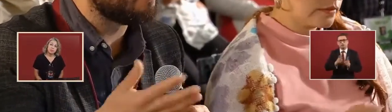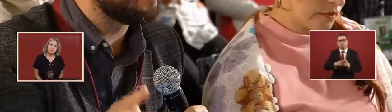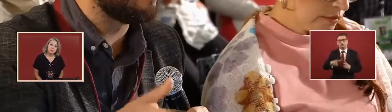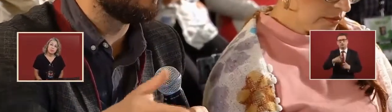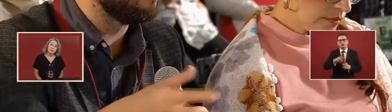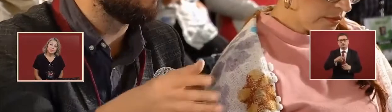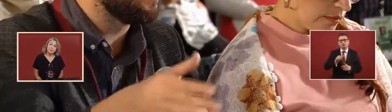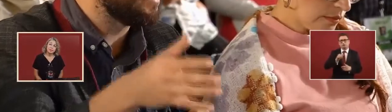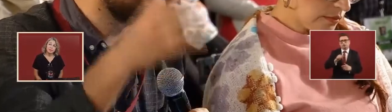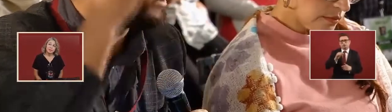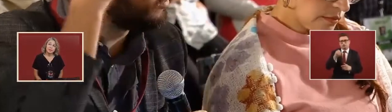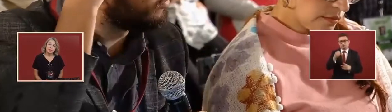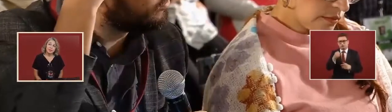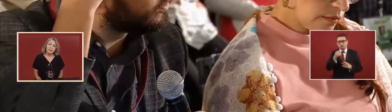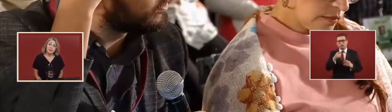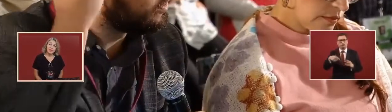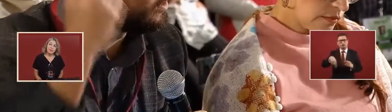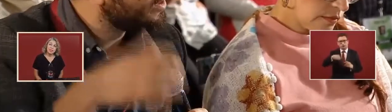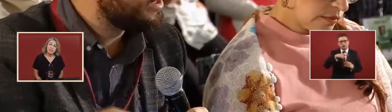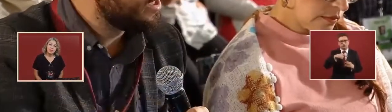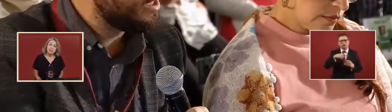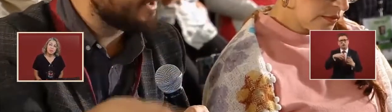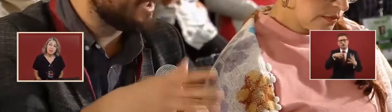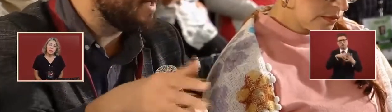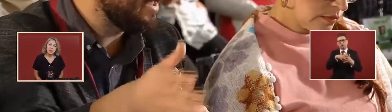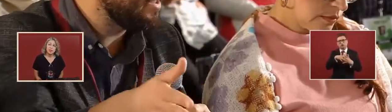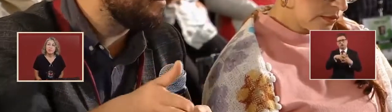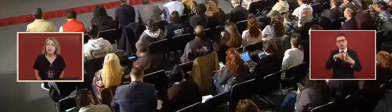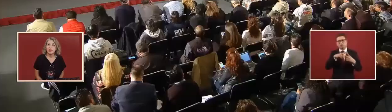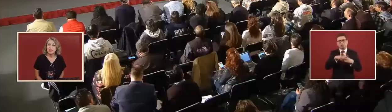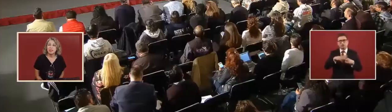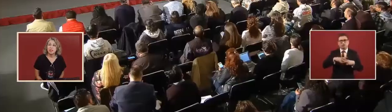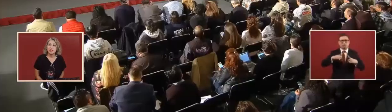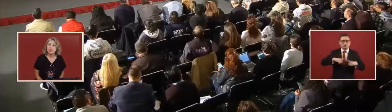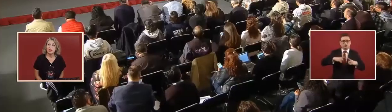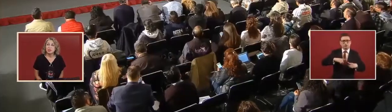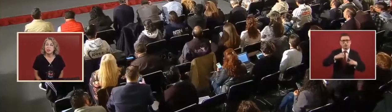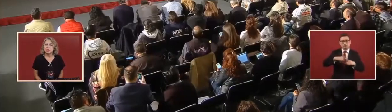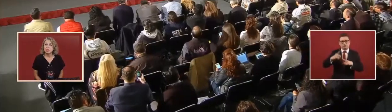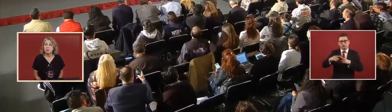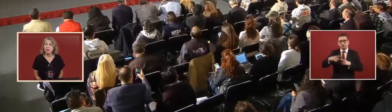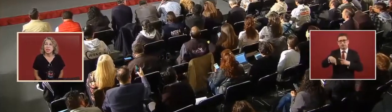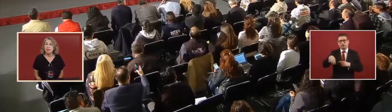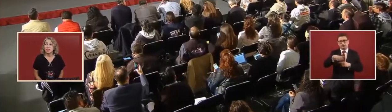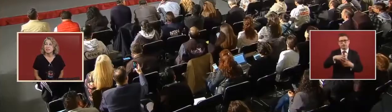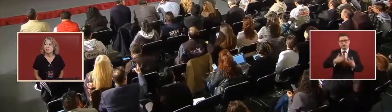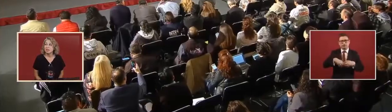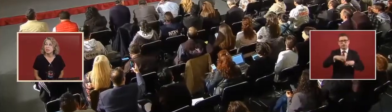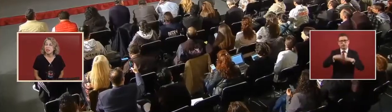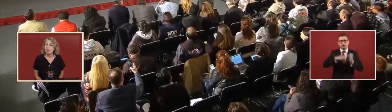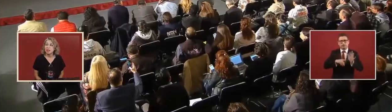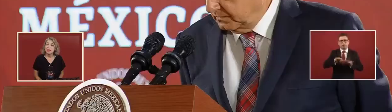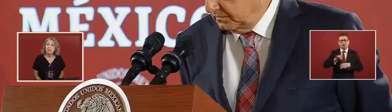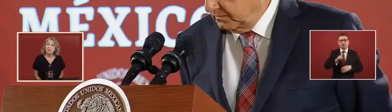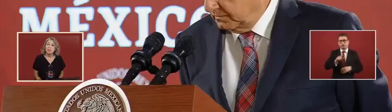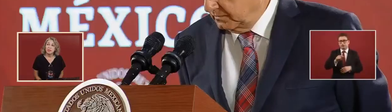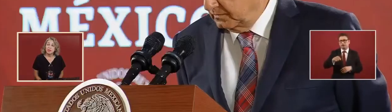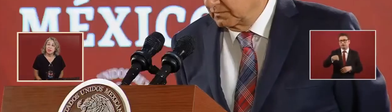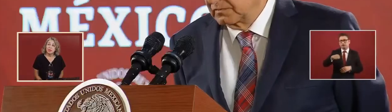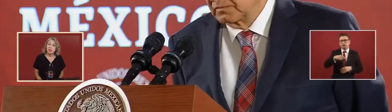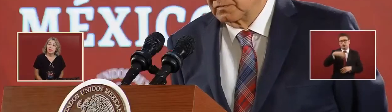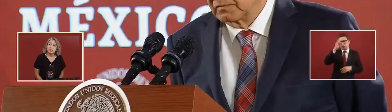Some people confronted each other with the bodyguards or something, regarding this,